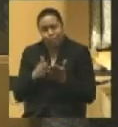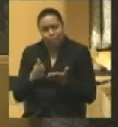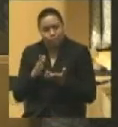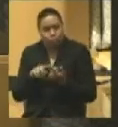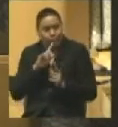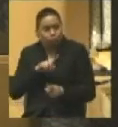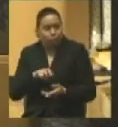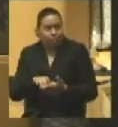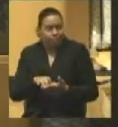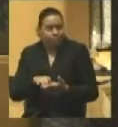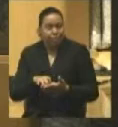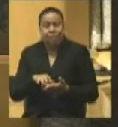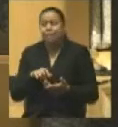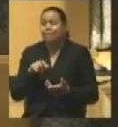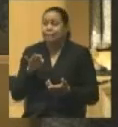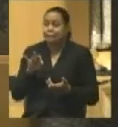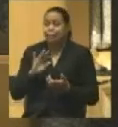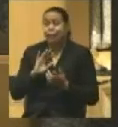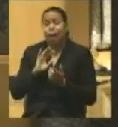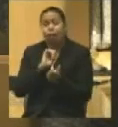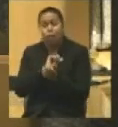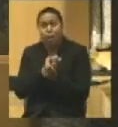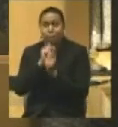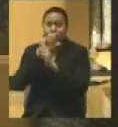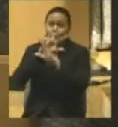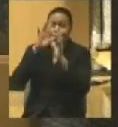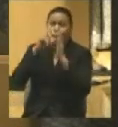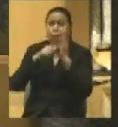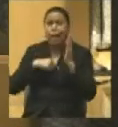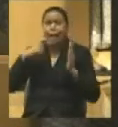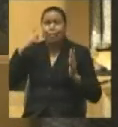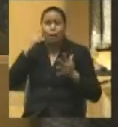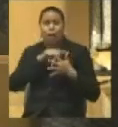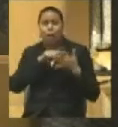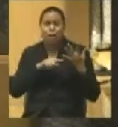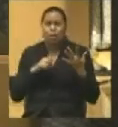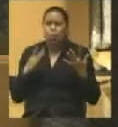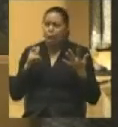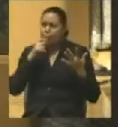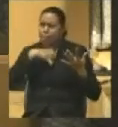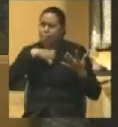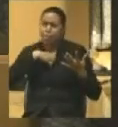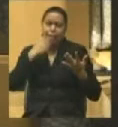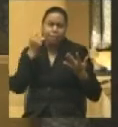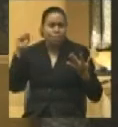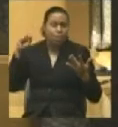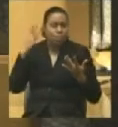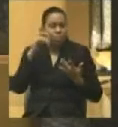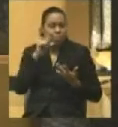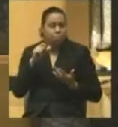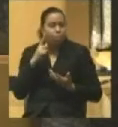answer, was to say, well, if the arrests looked like we imagined they did, why didn't we get violence in the streets? And the answer was,